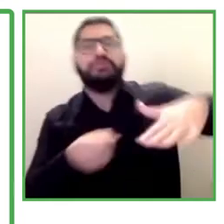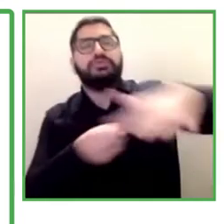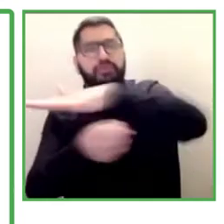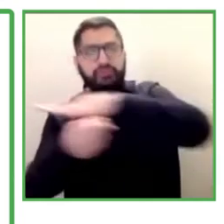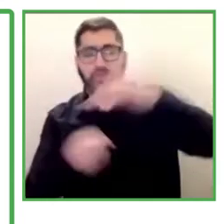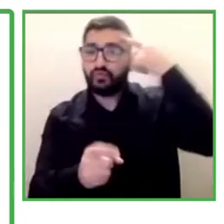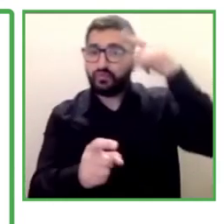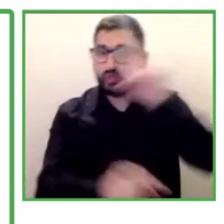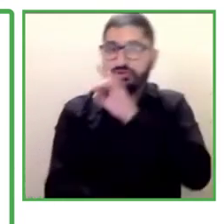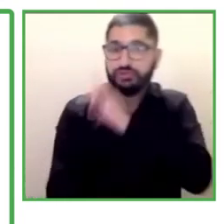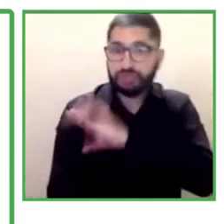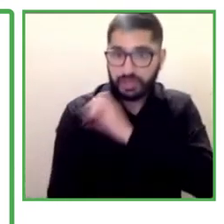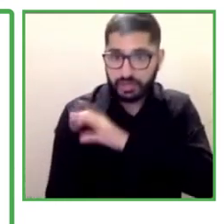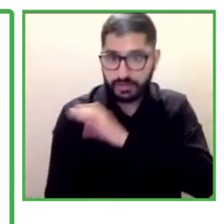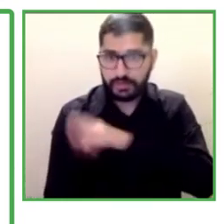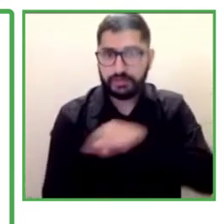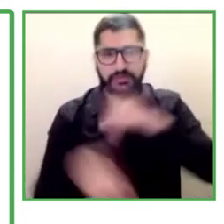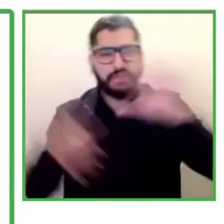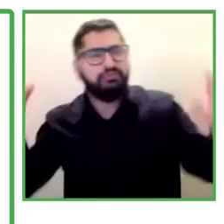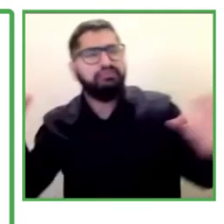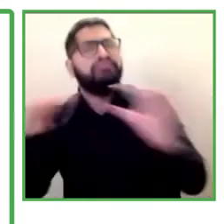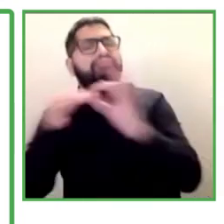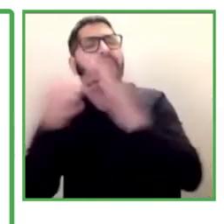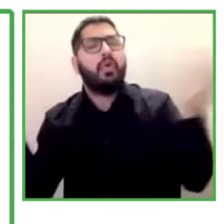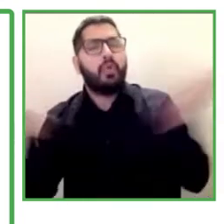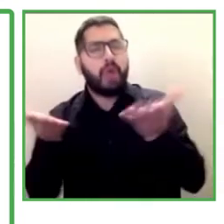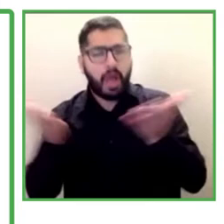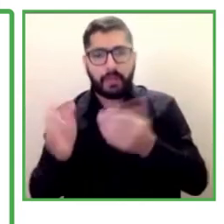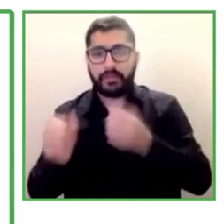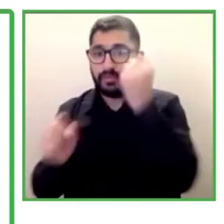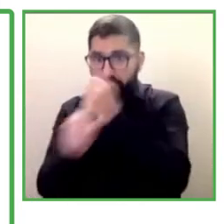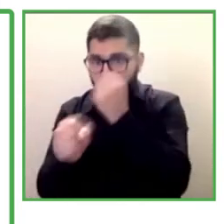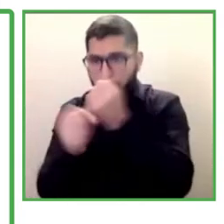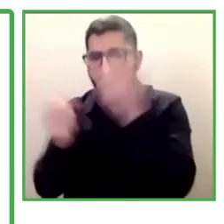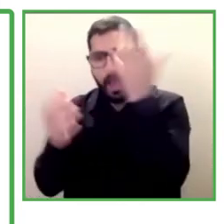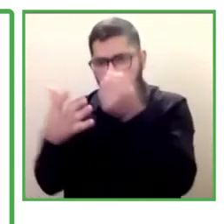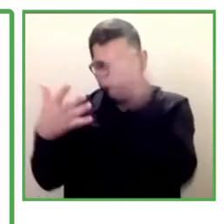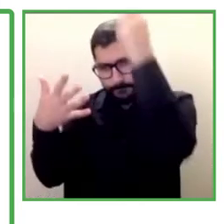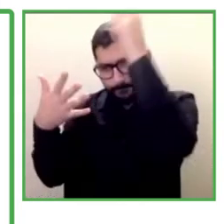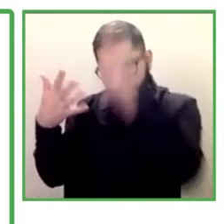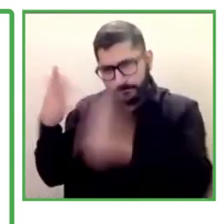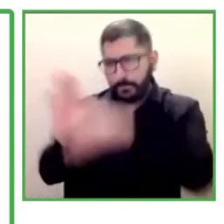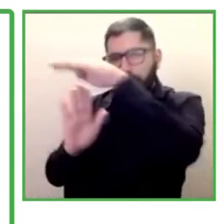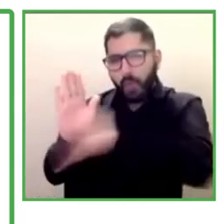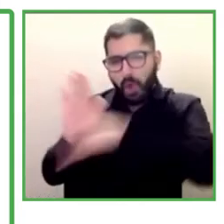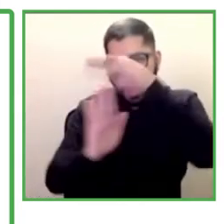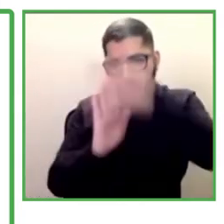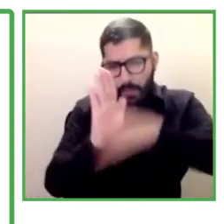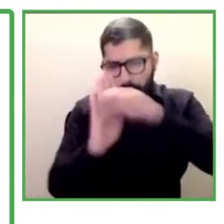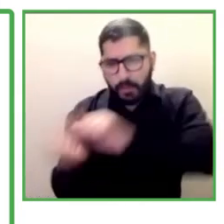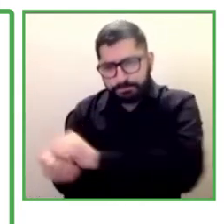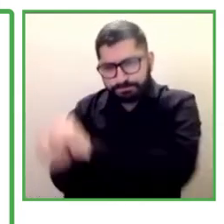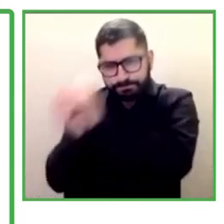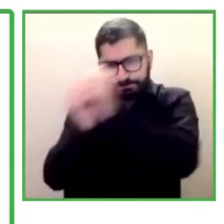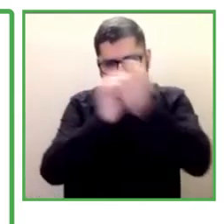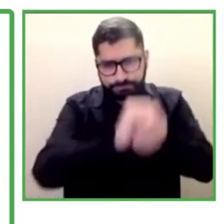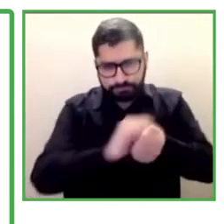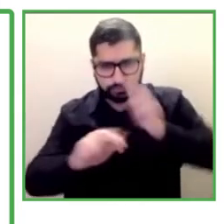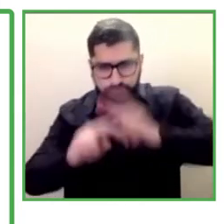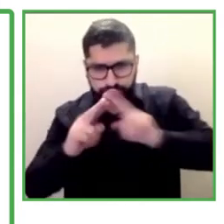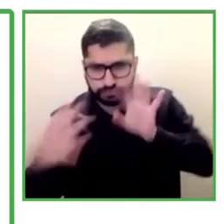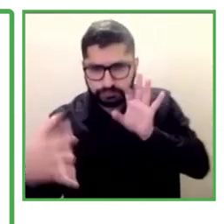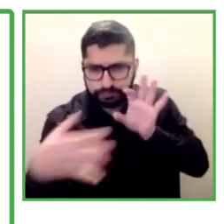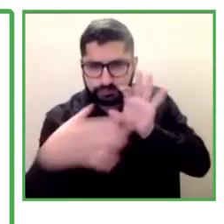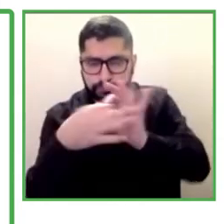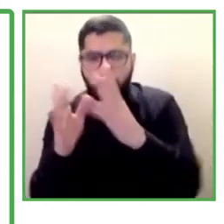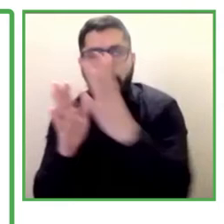to work inclusion, to be able to assess what was the adaptability level that we had and that